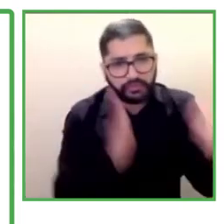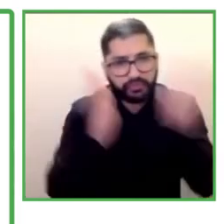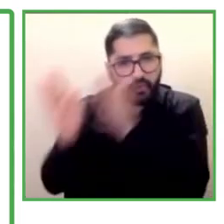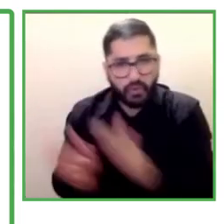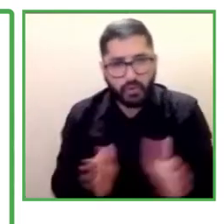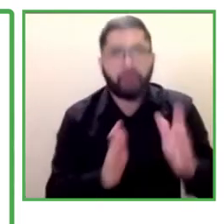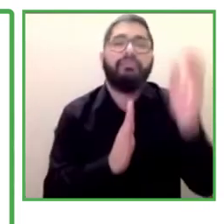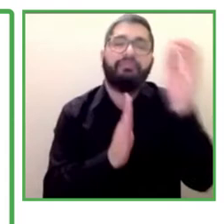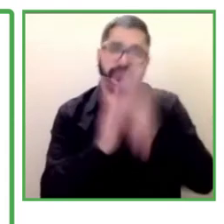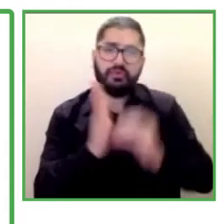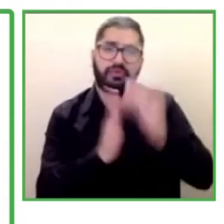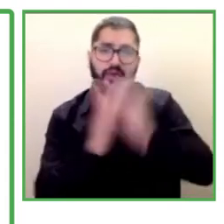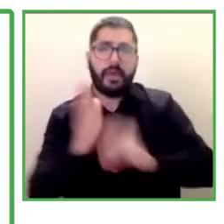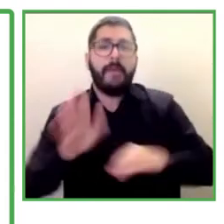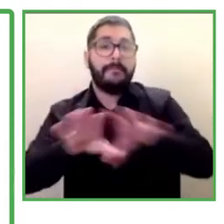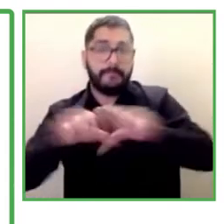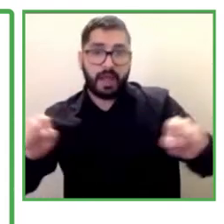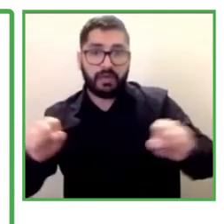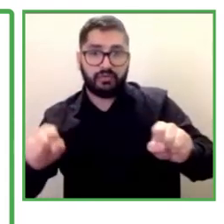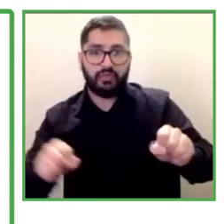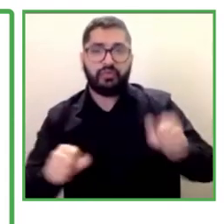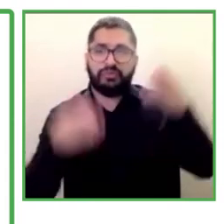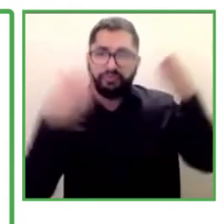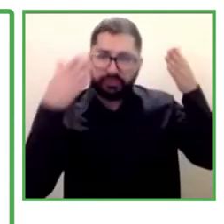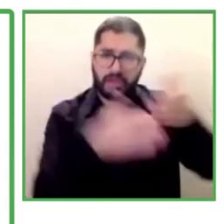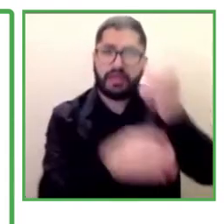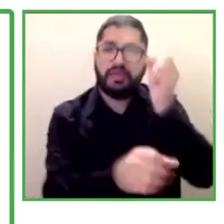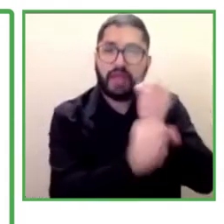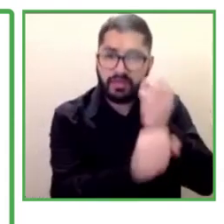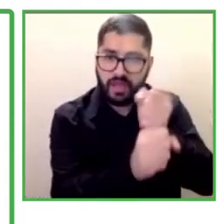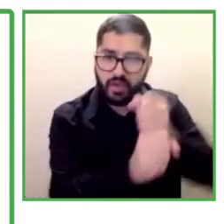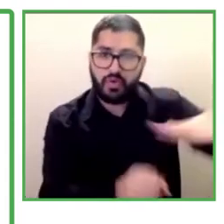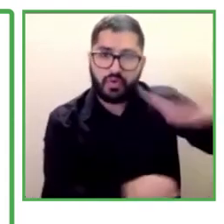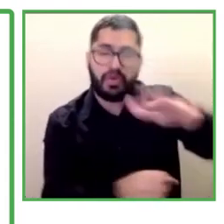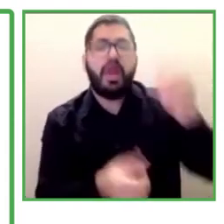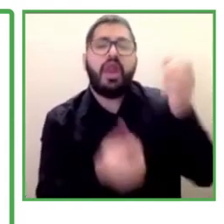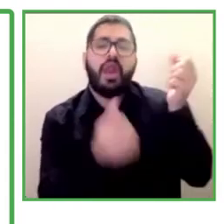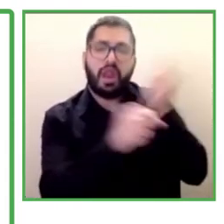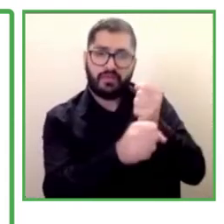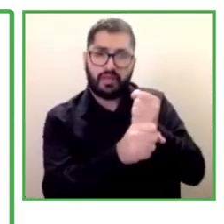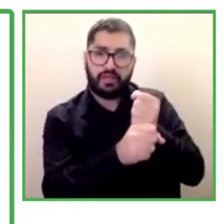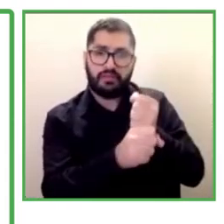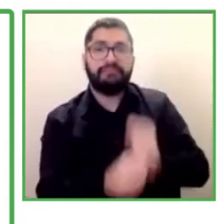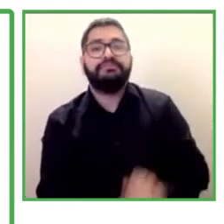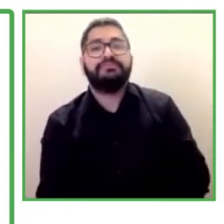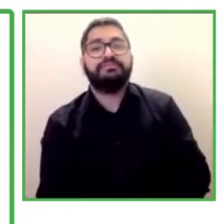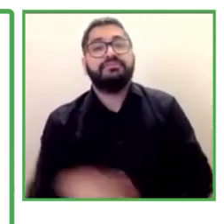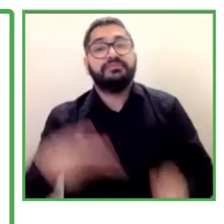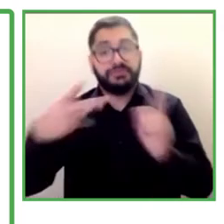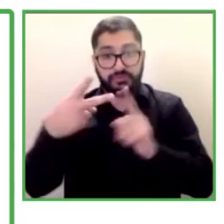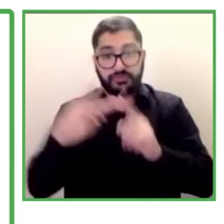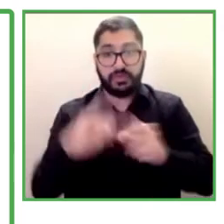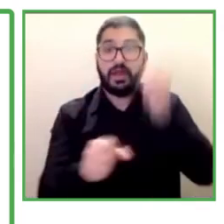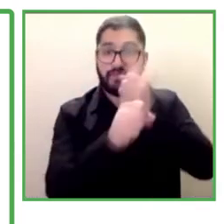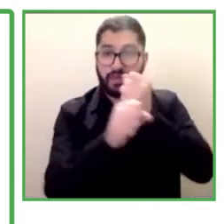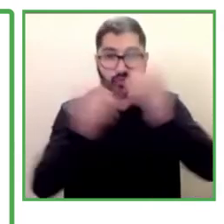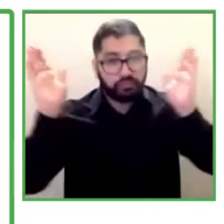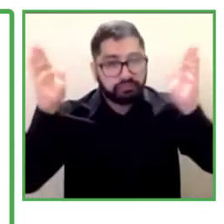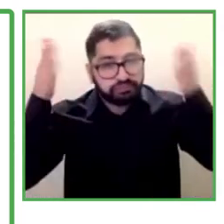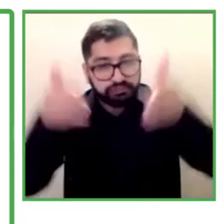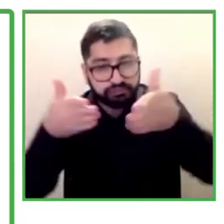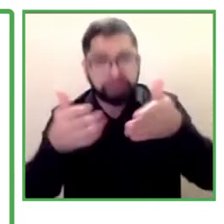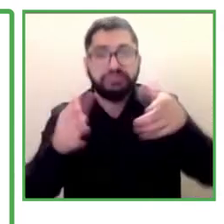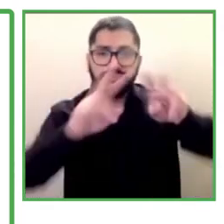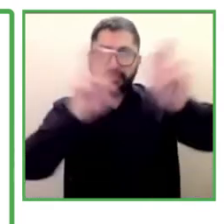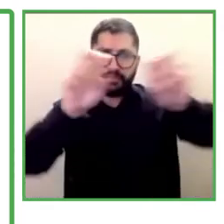a model for inclusive employment for vulnerable populations in the country and with different